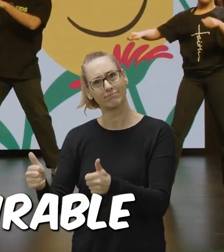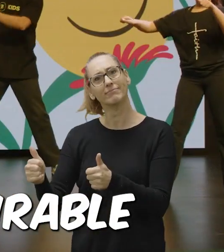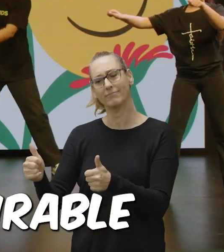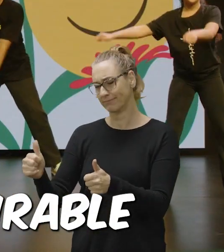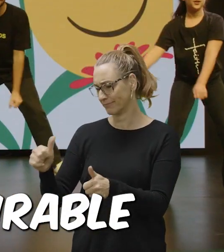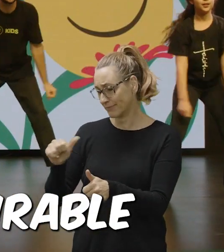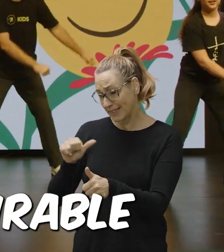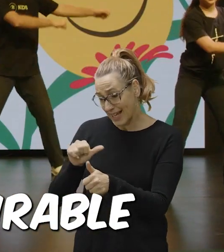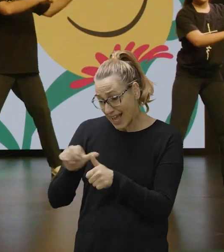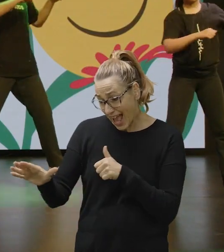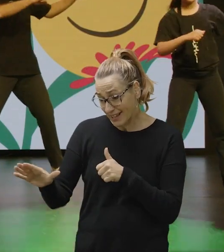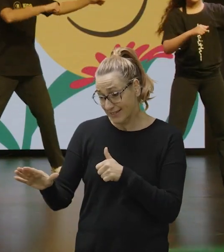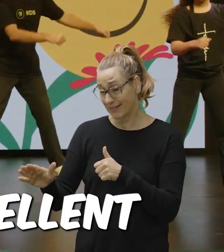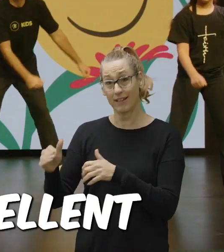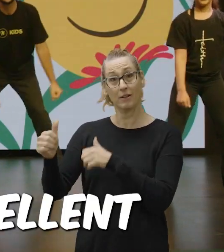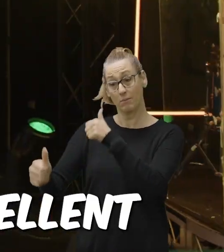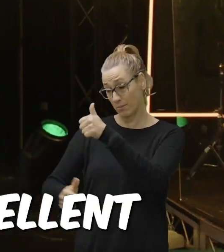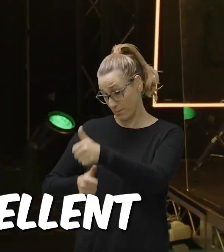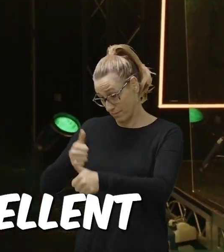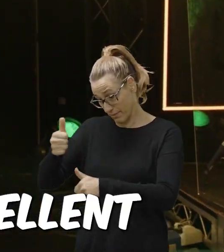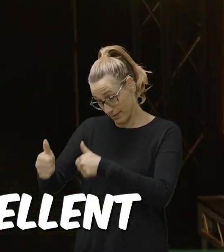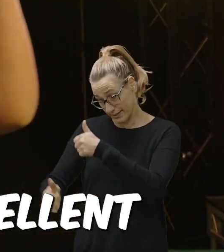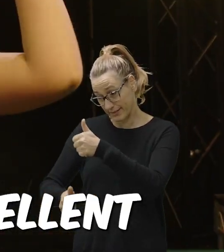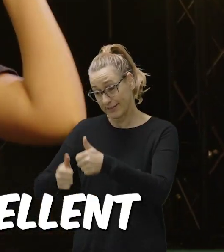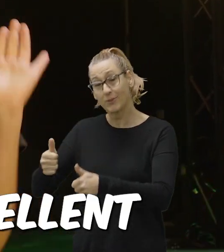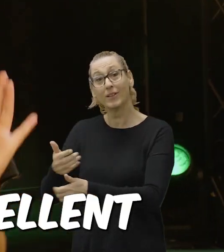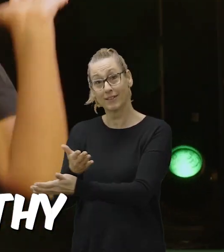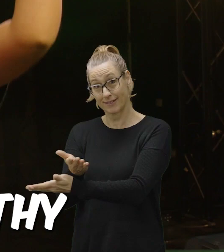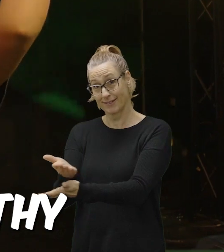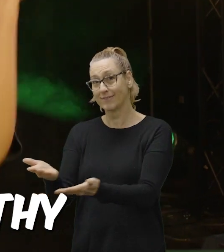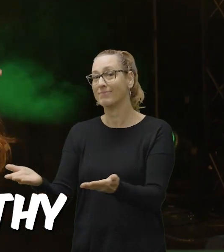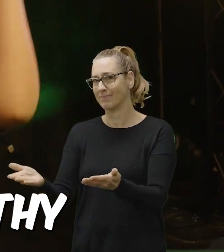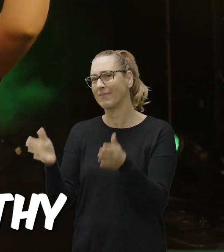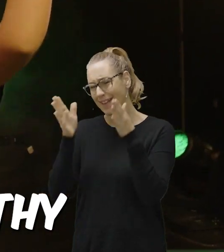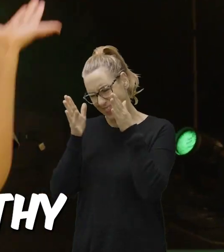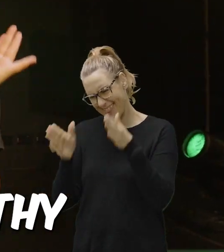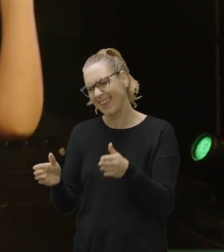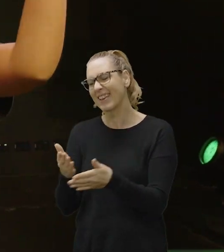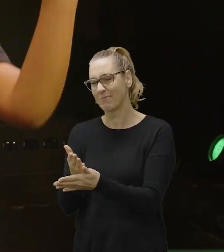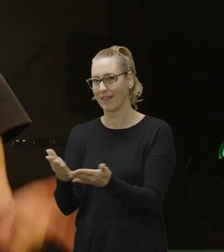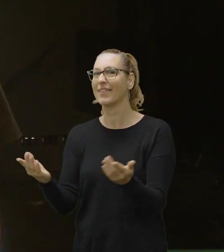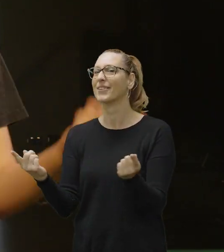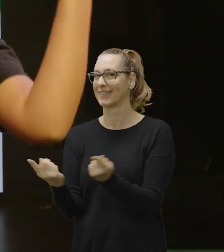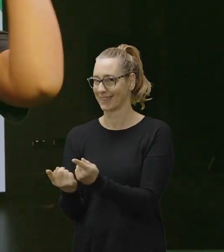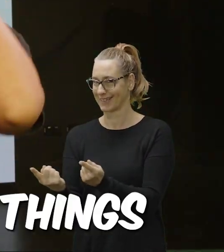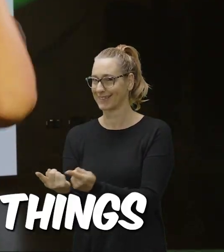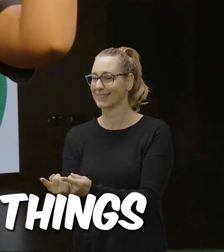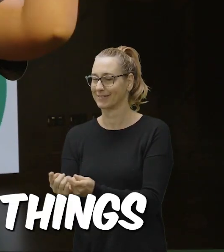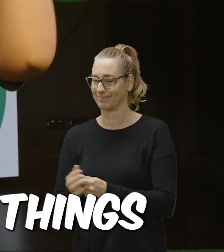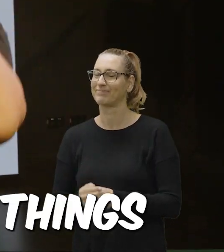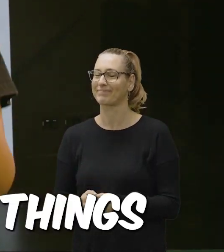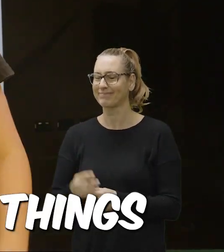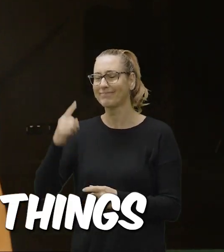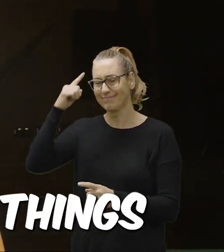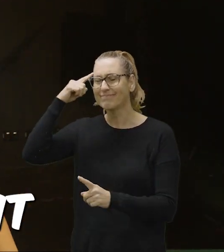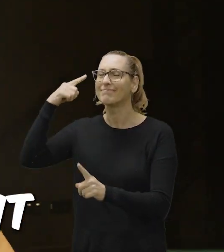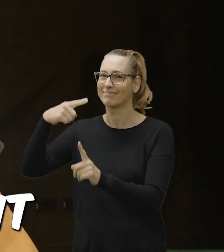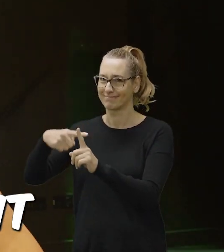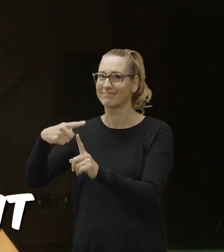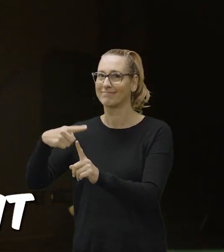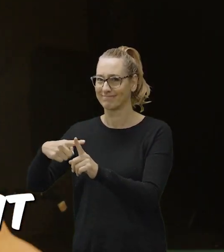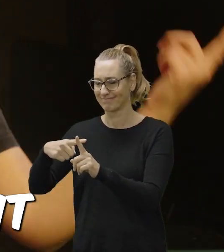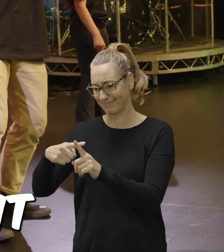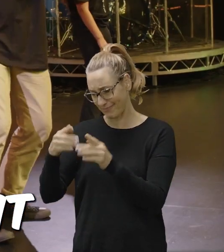whatever is admirable If anything is excellent or praiseworthy Think about such